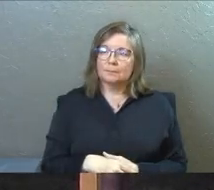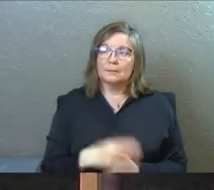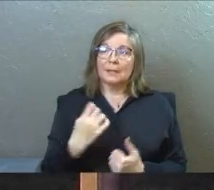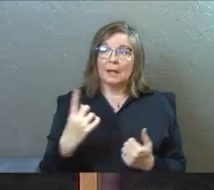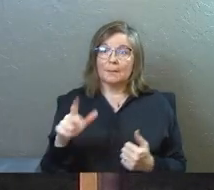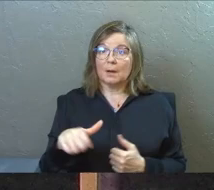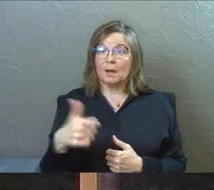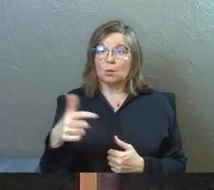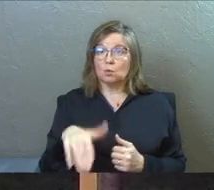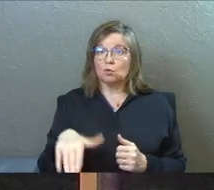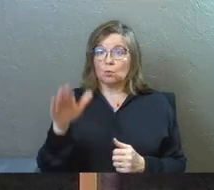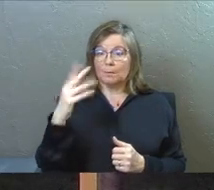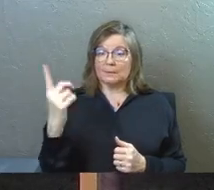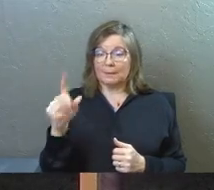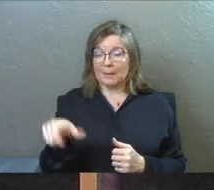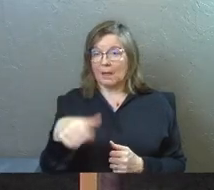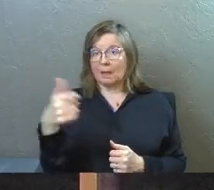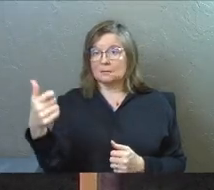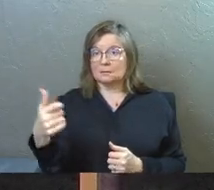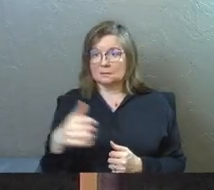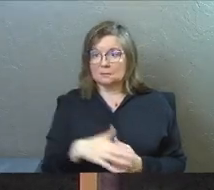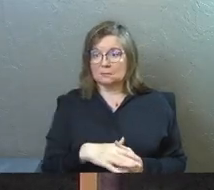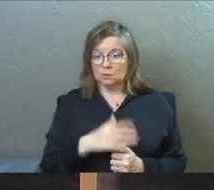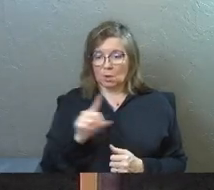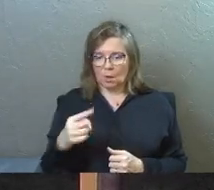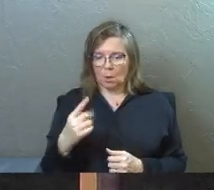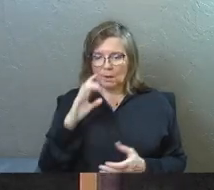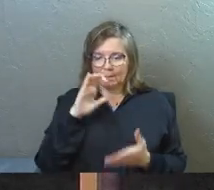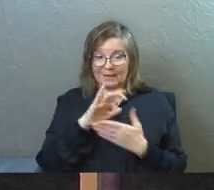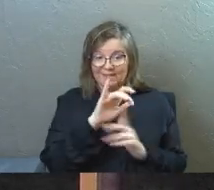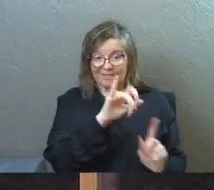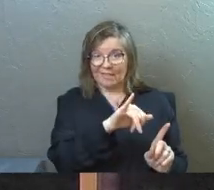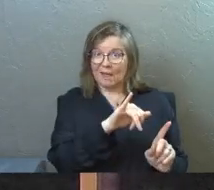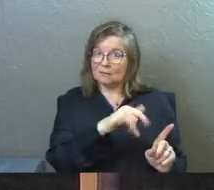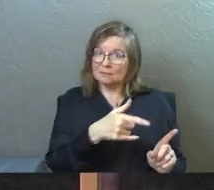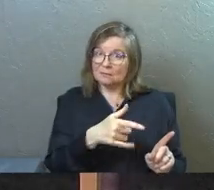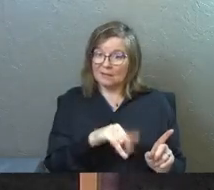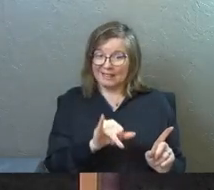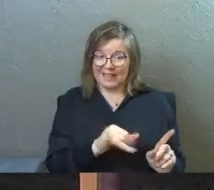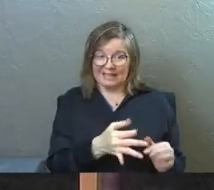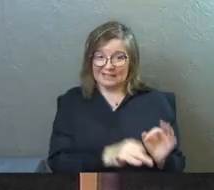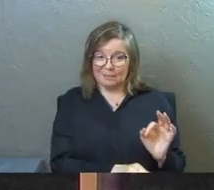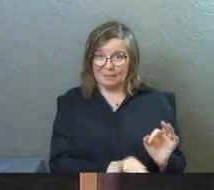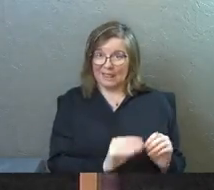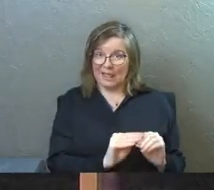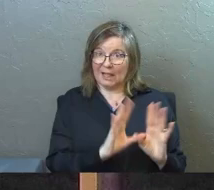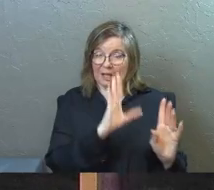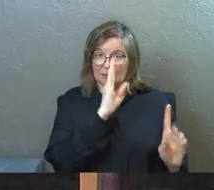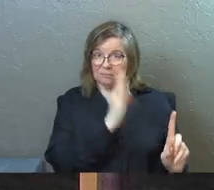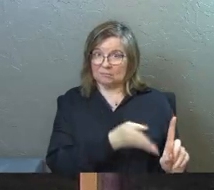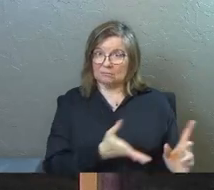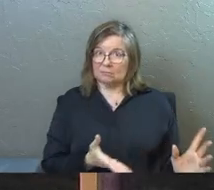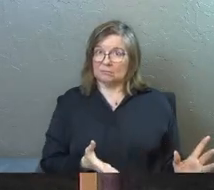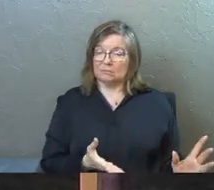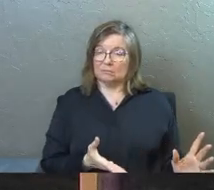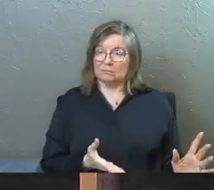And anybody else who grew up with something else, do they only believe that? Is it just that simple, that clear cut?